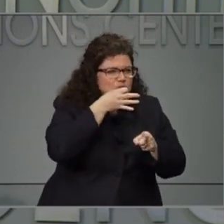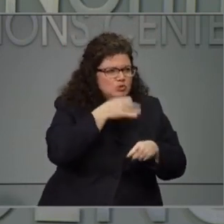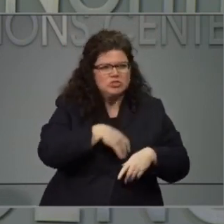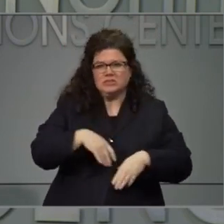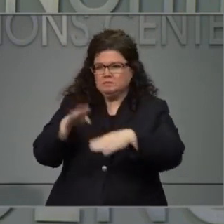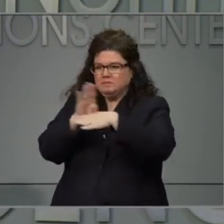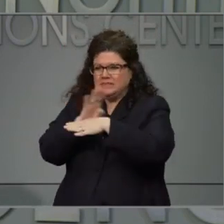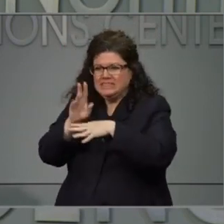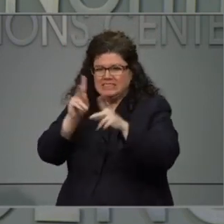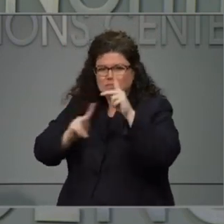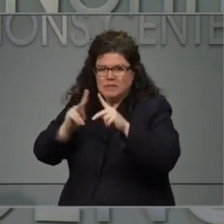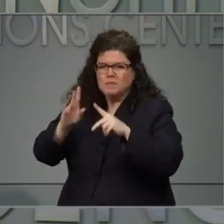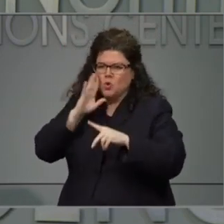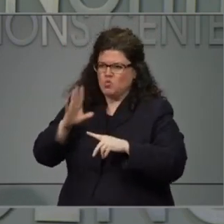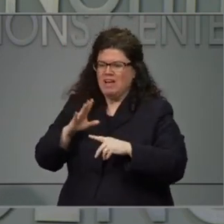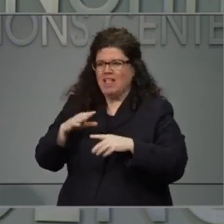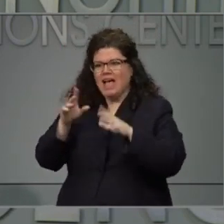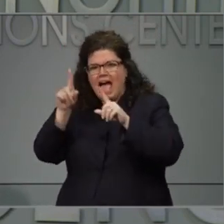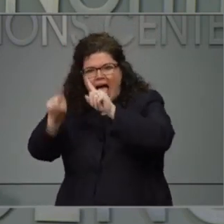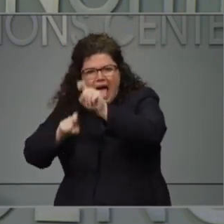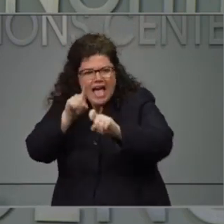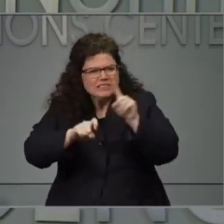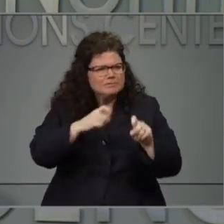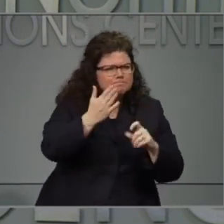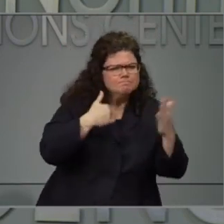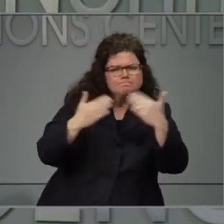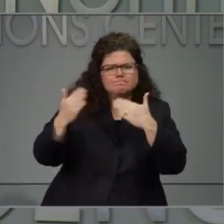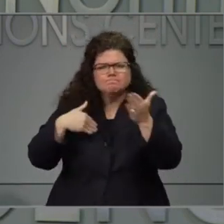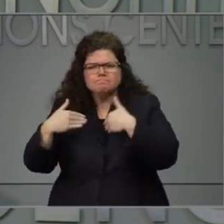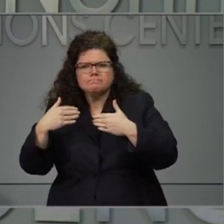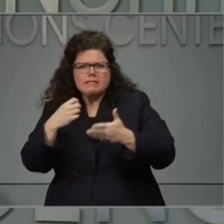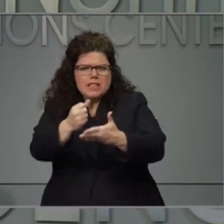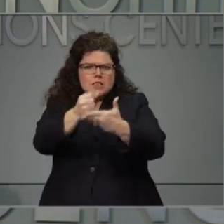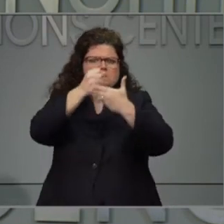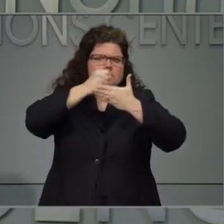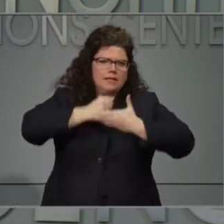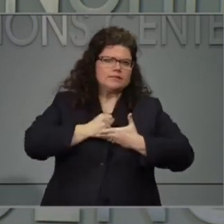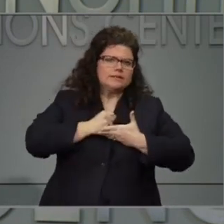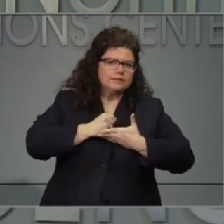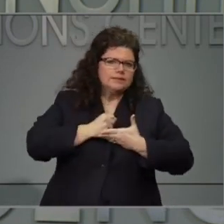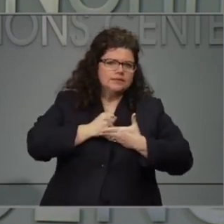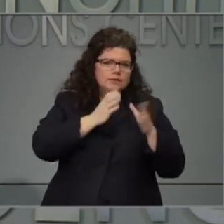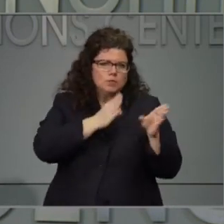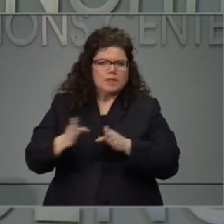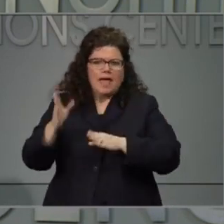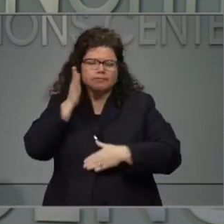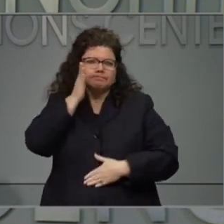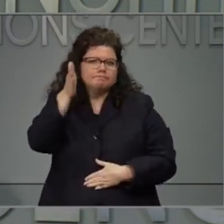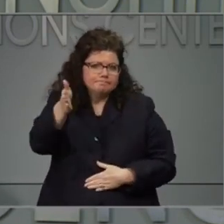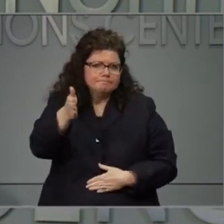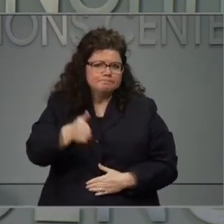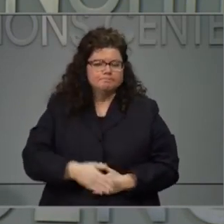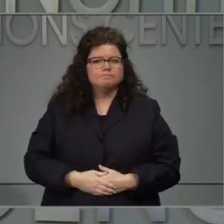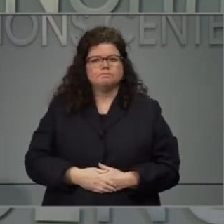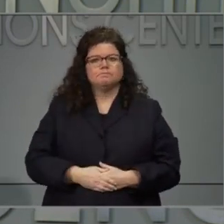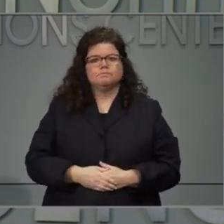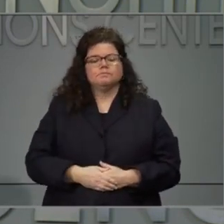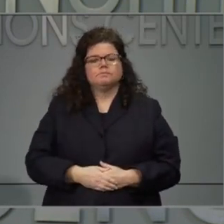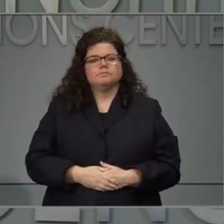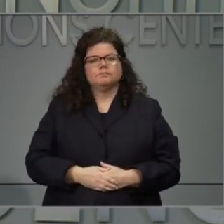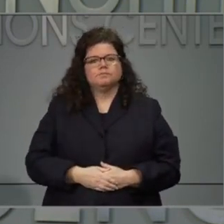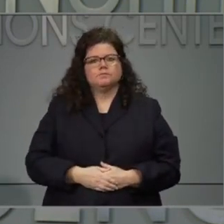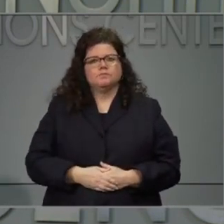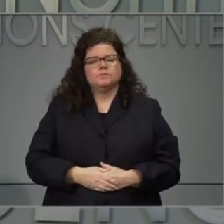All of that input will help us make decisions on how we go forward. Right now, we want people